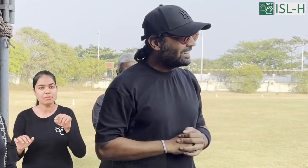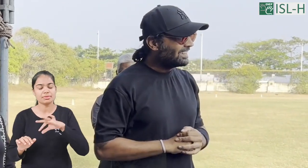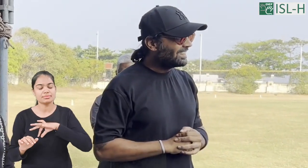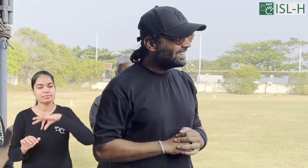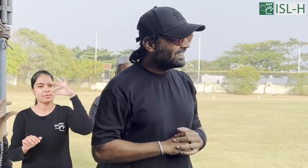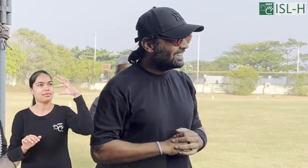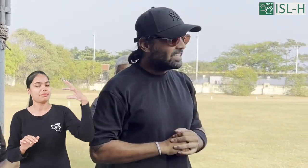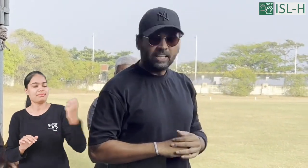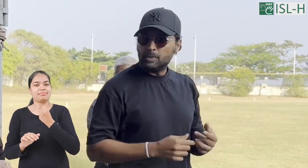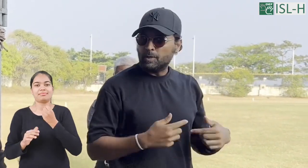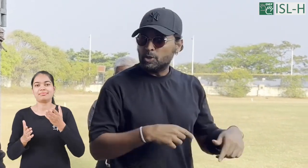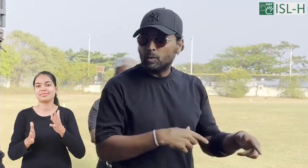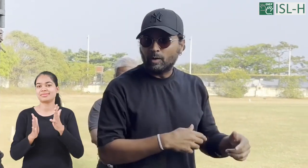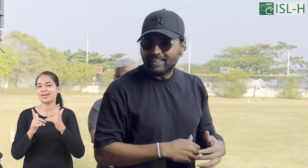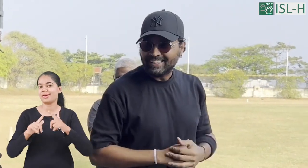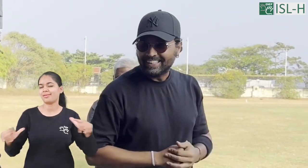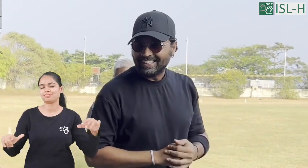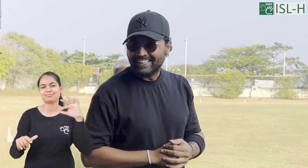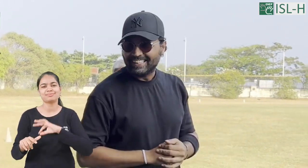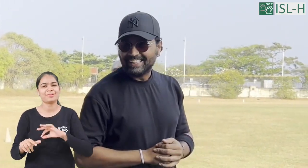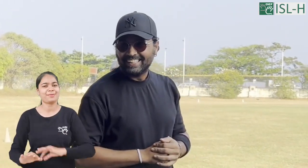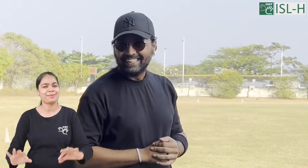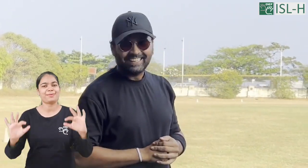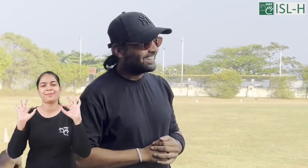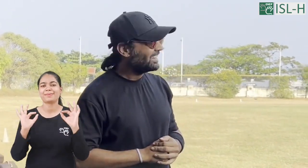in a spiritual way.